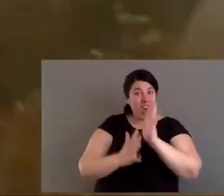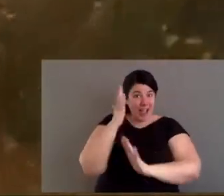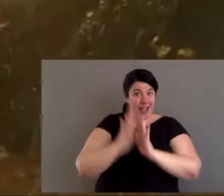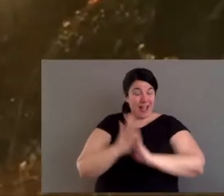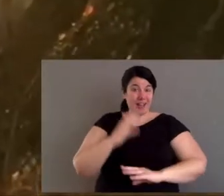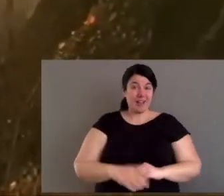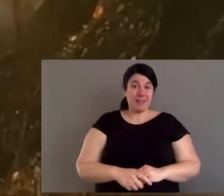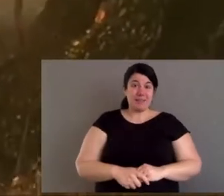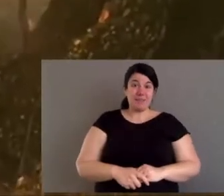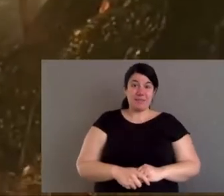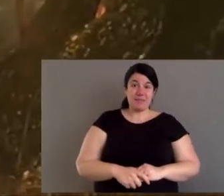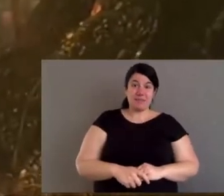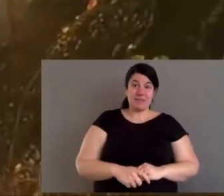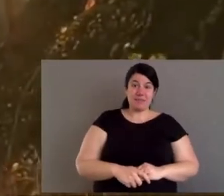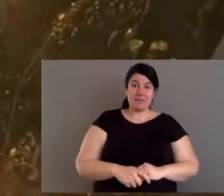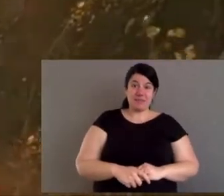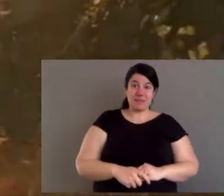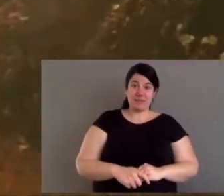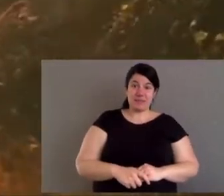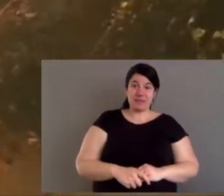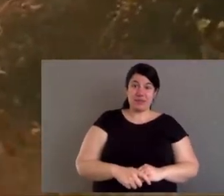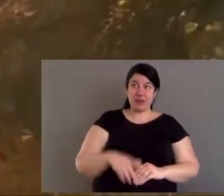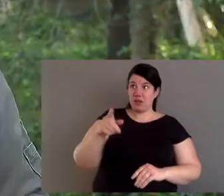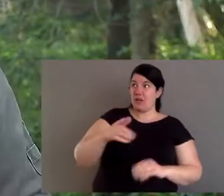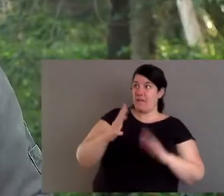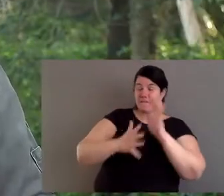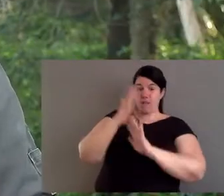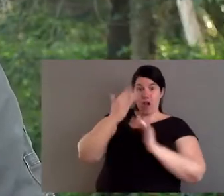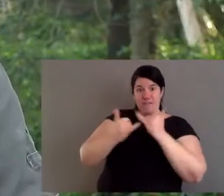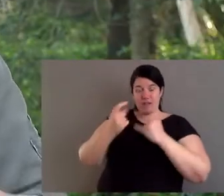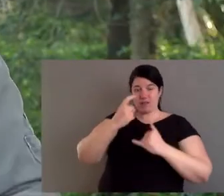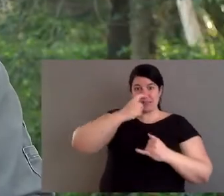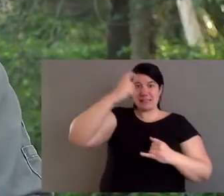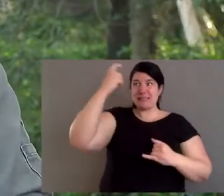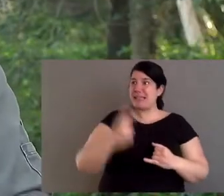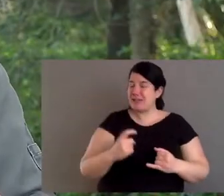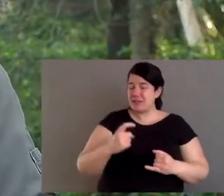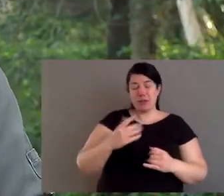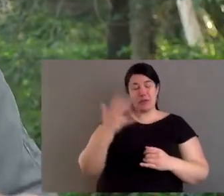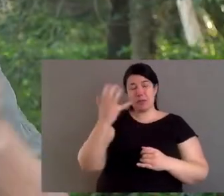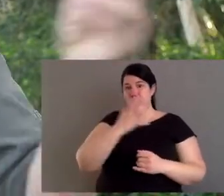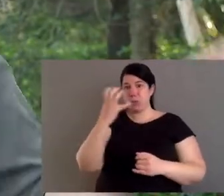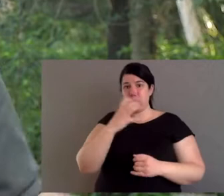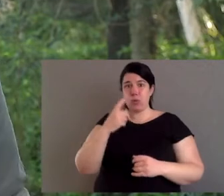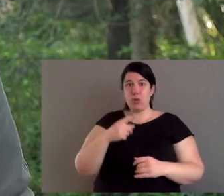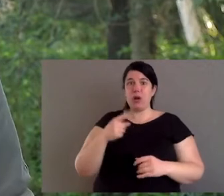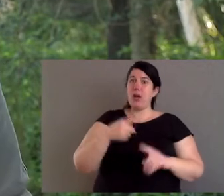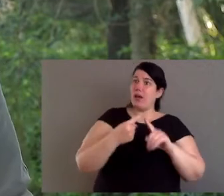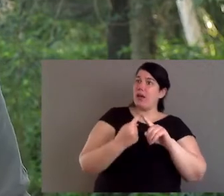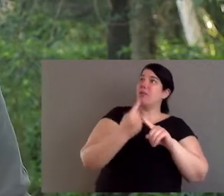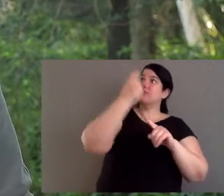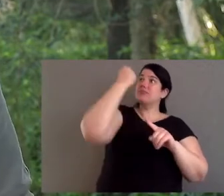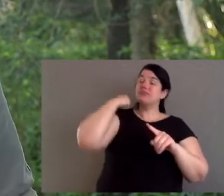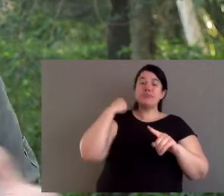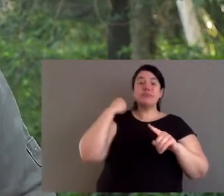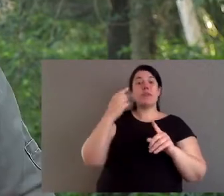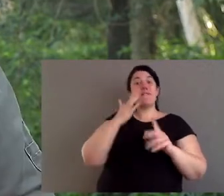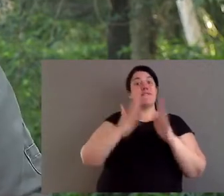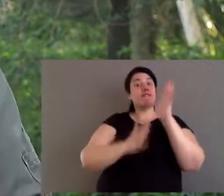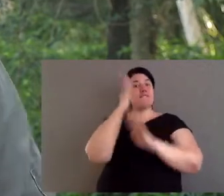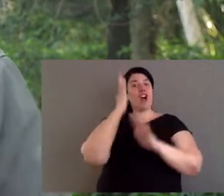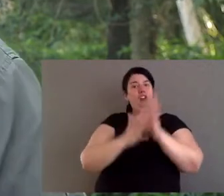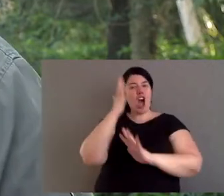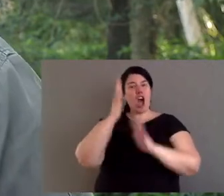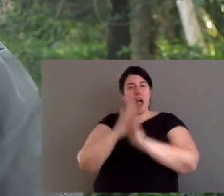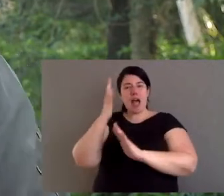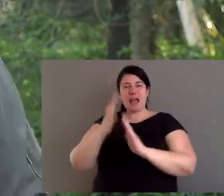billion animals were burnt in these recent fires. Now, the problem with that, and the intensity of the fires, is that